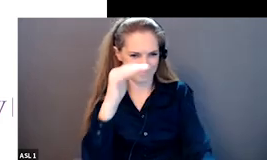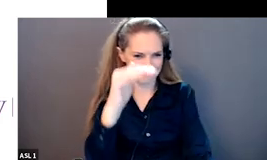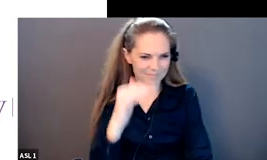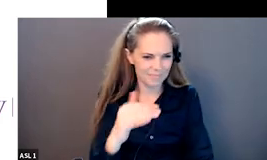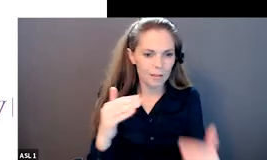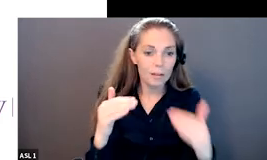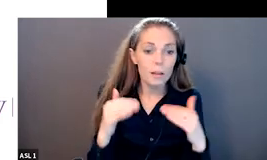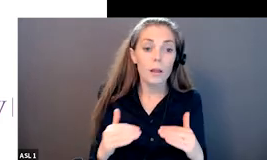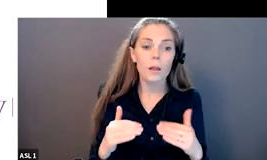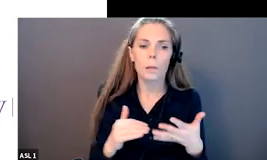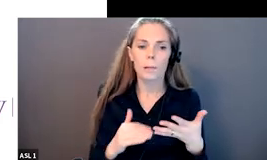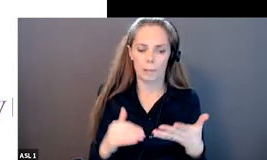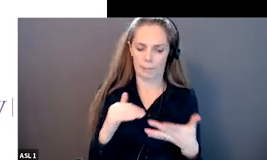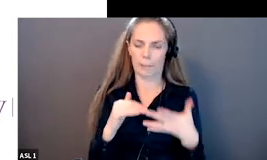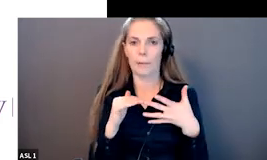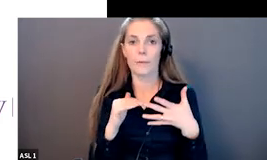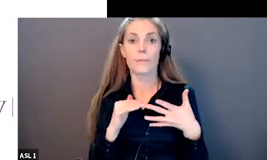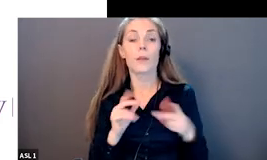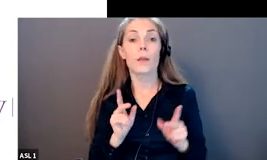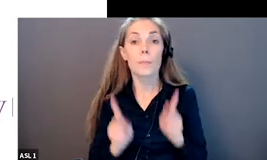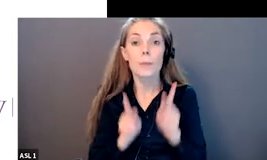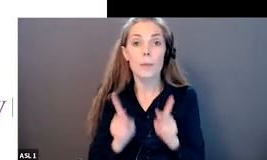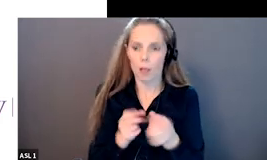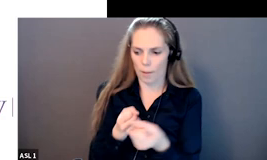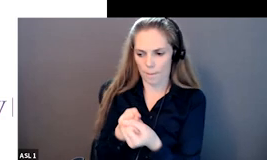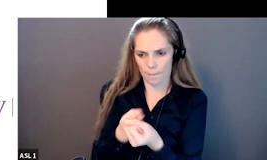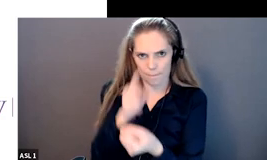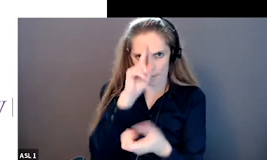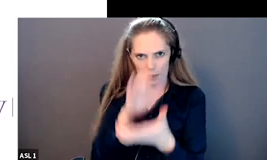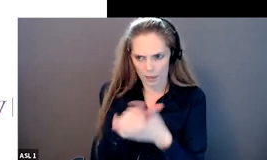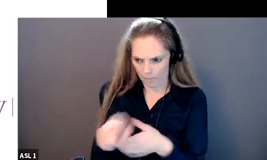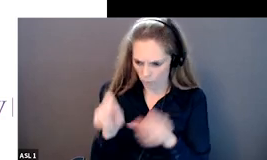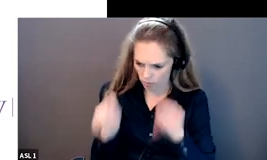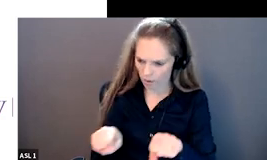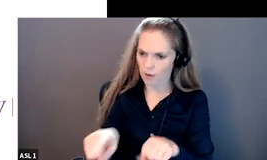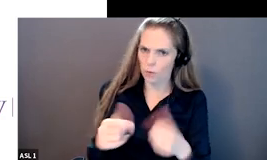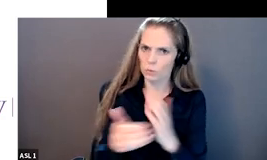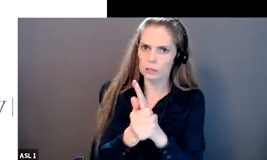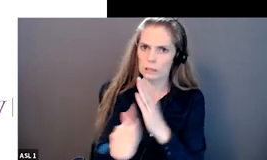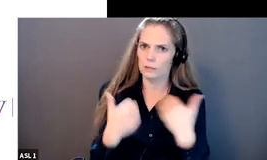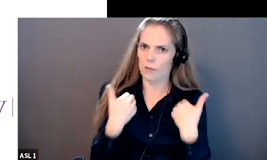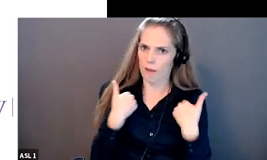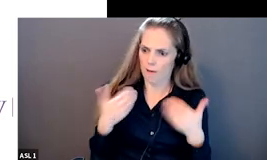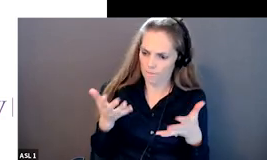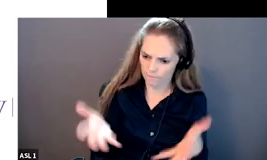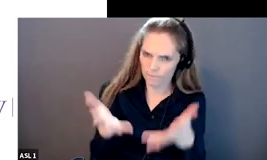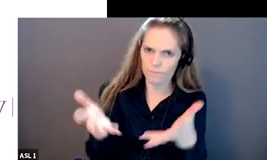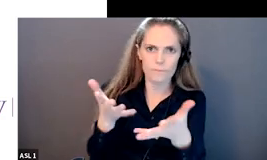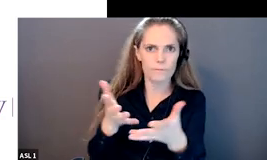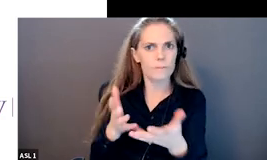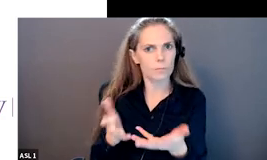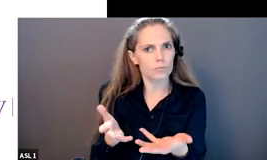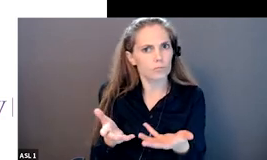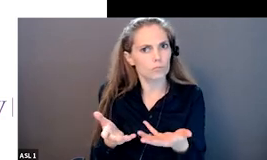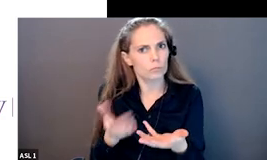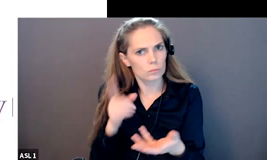words having that support system they're telling them i believe in you i believe in the work that you do continue and being recognized